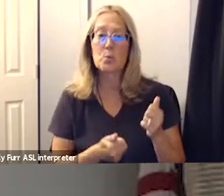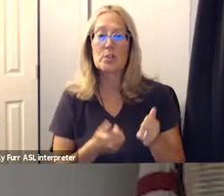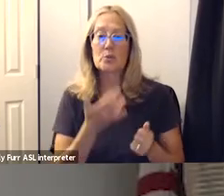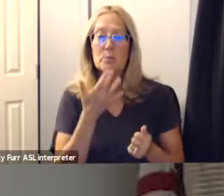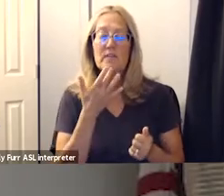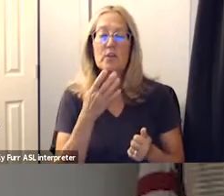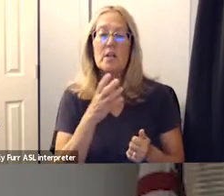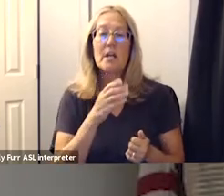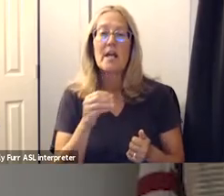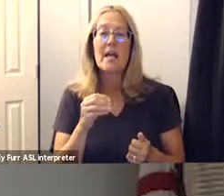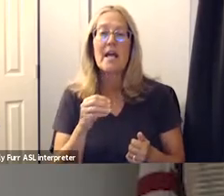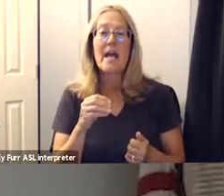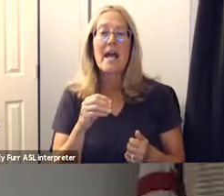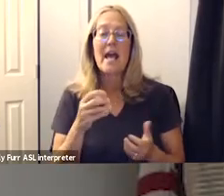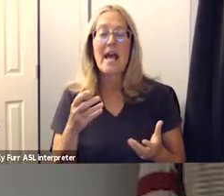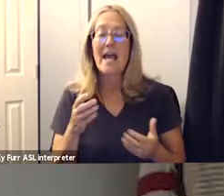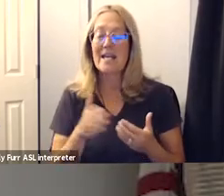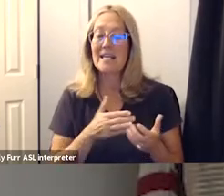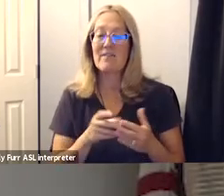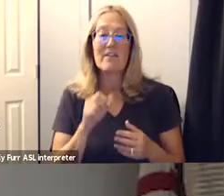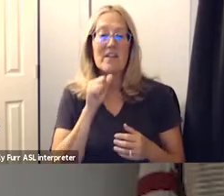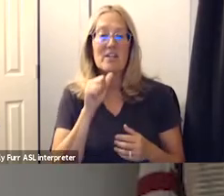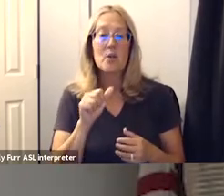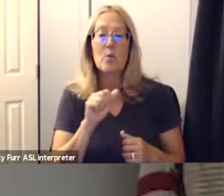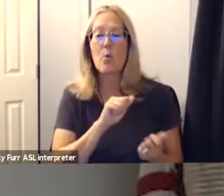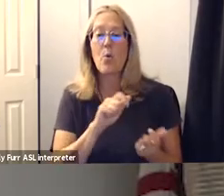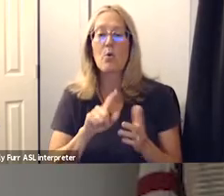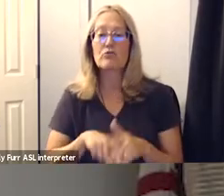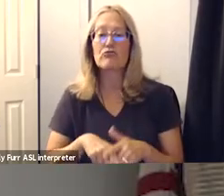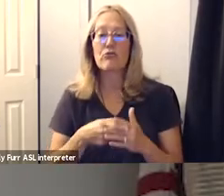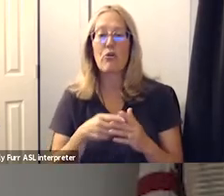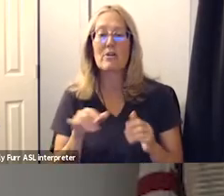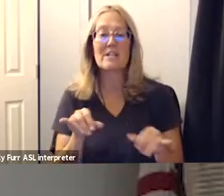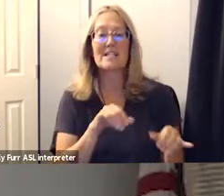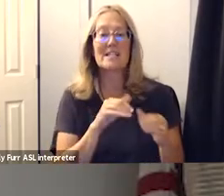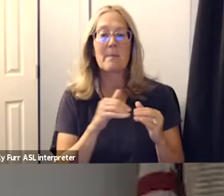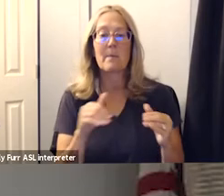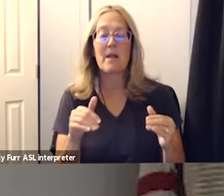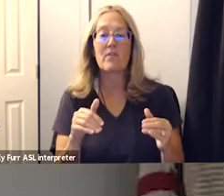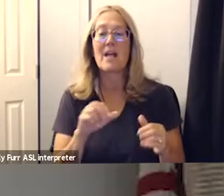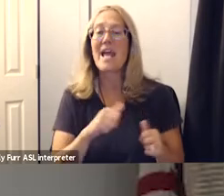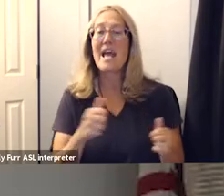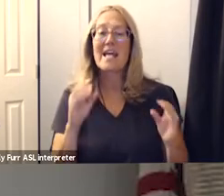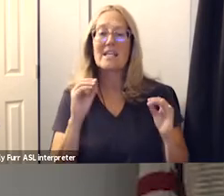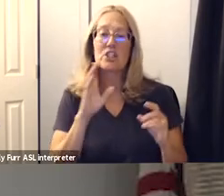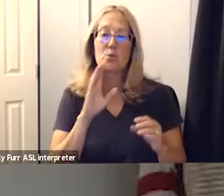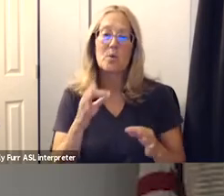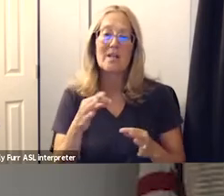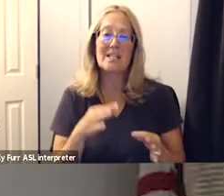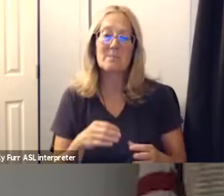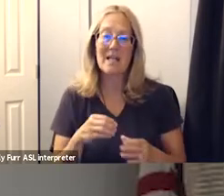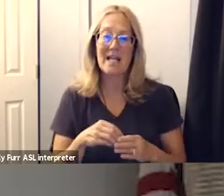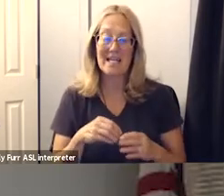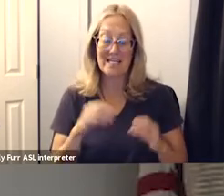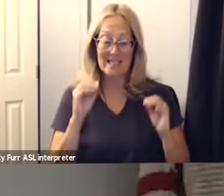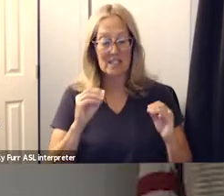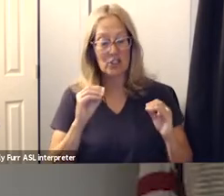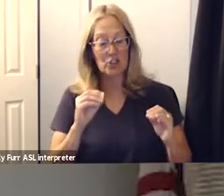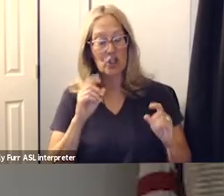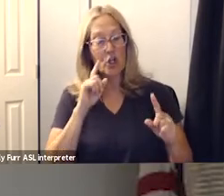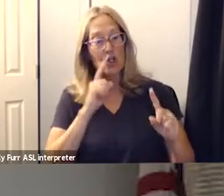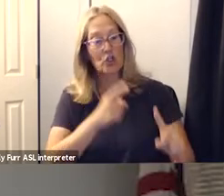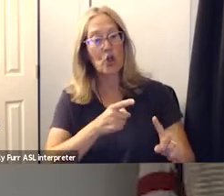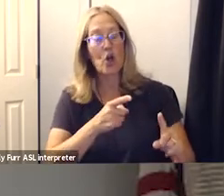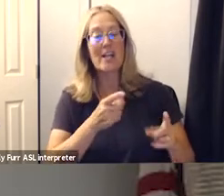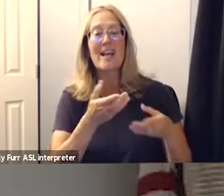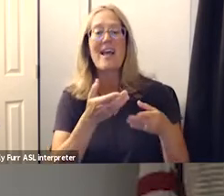and fall at the same time even if they don't all start at the same level any teacher will tell you in teaching they have to target to the average